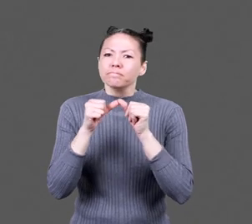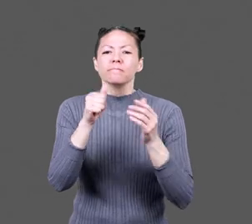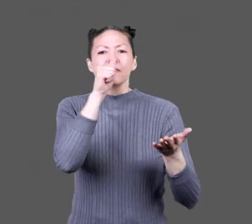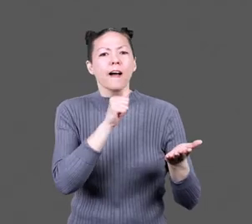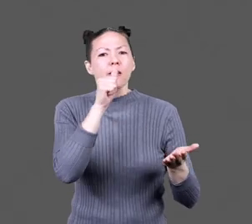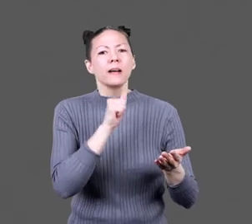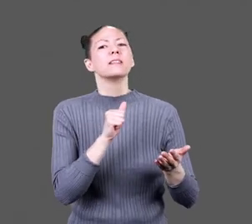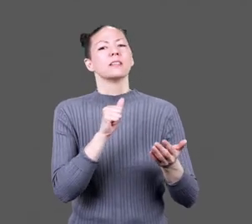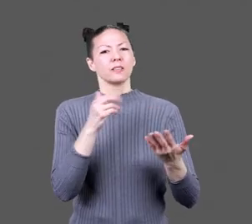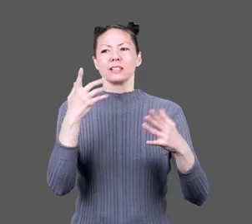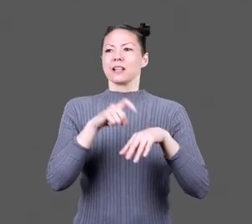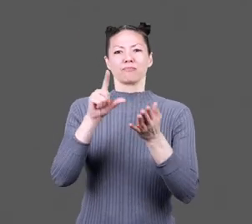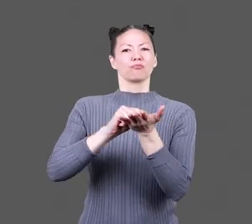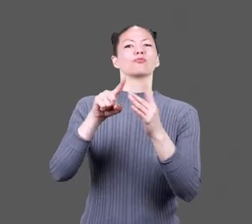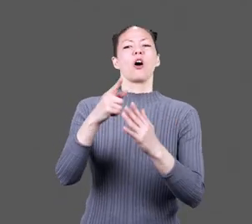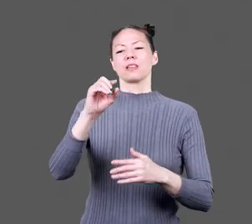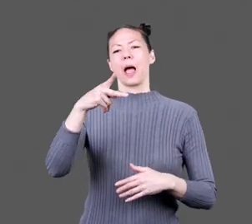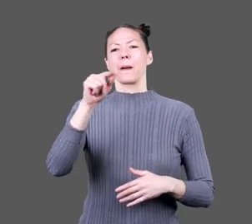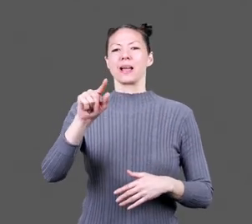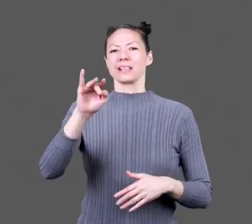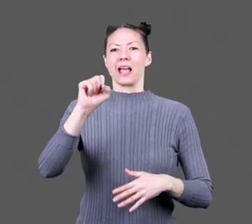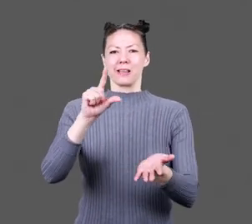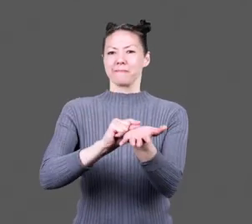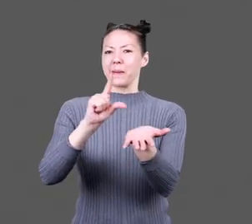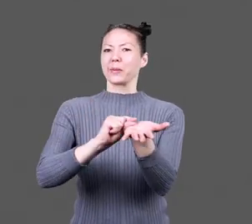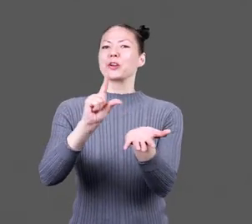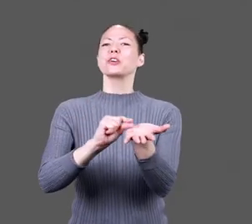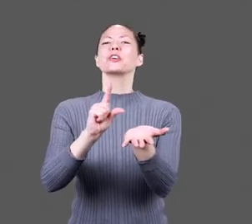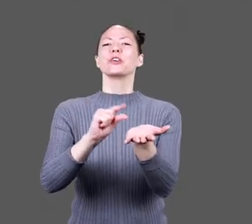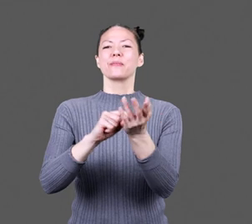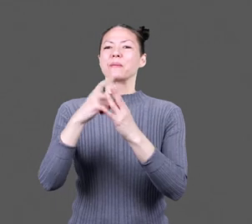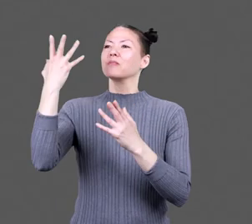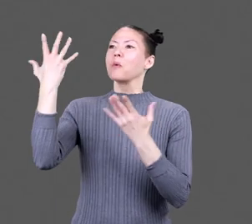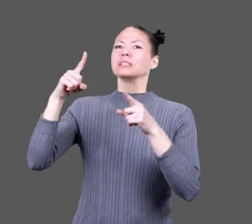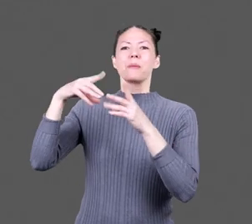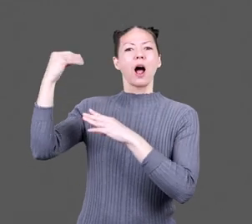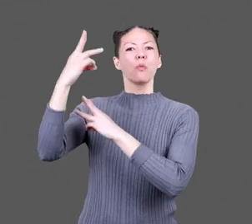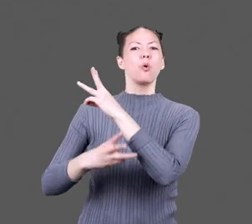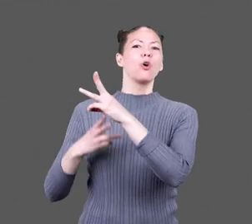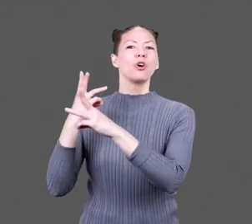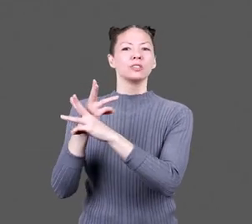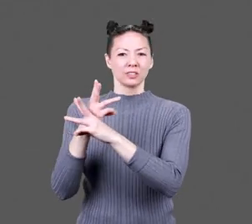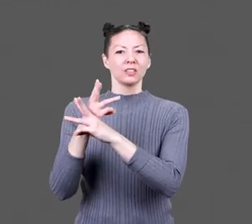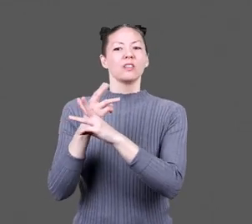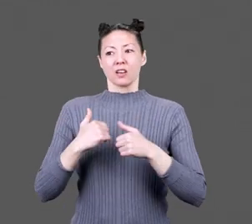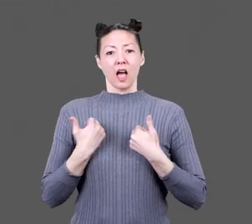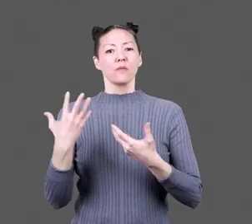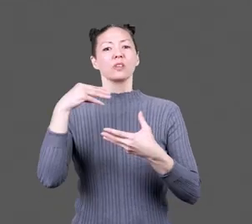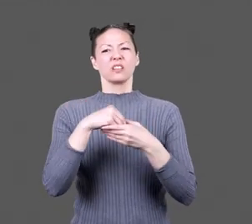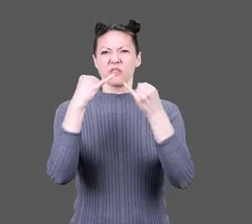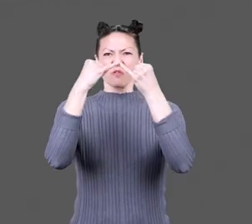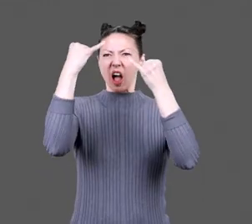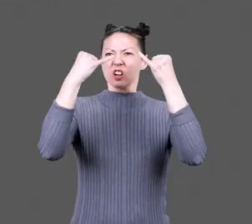mustered a sense of Gaman and started the Topaz Times. It was our own newspaper where news from the outside world,